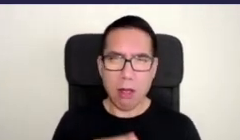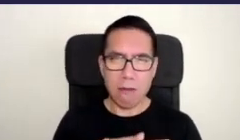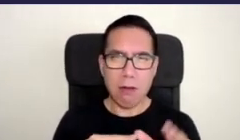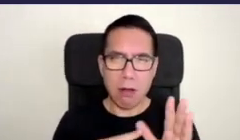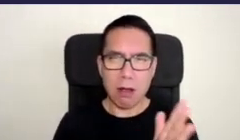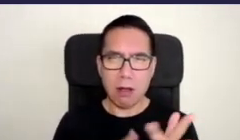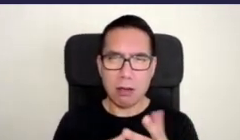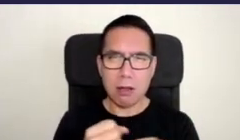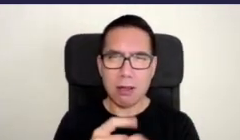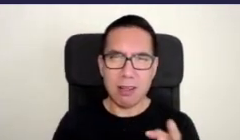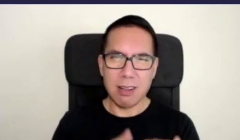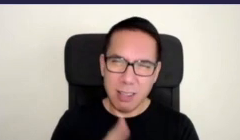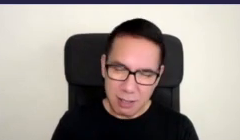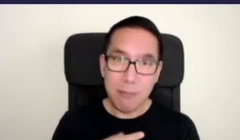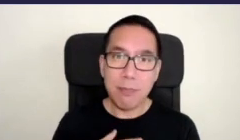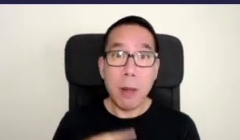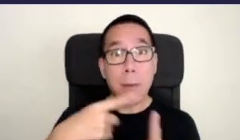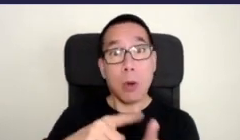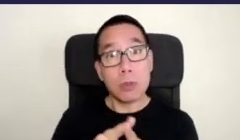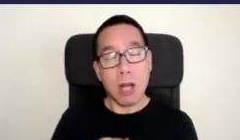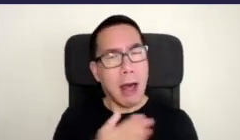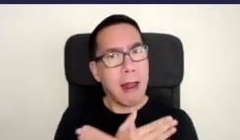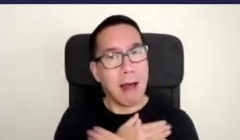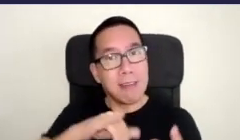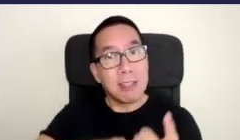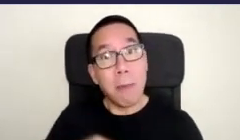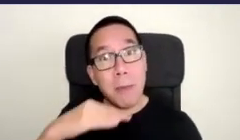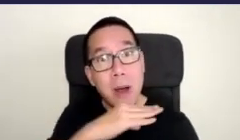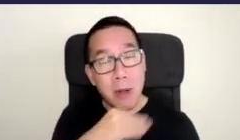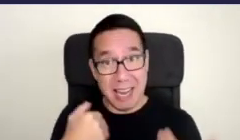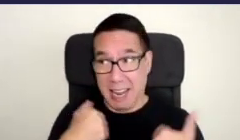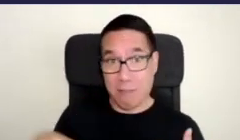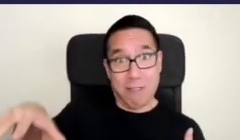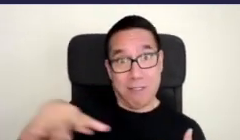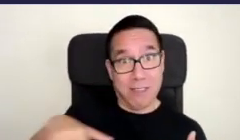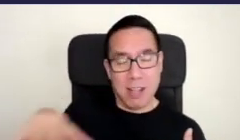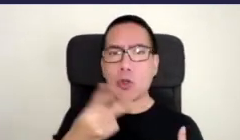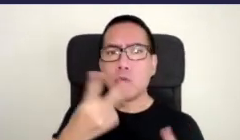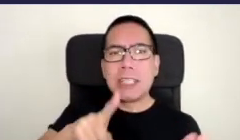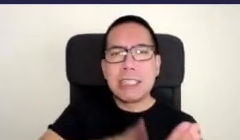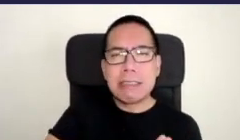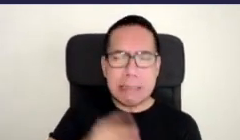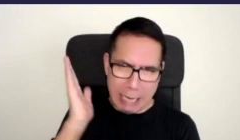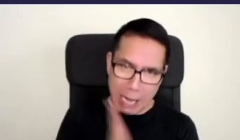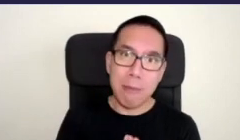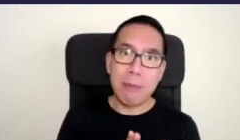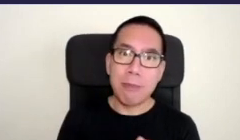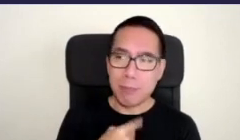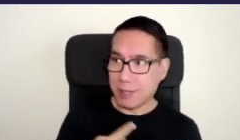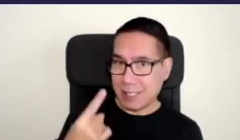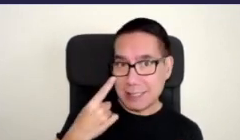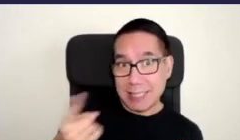I love South Melbourne I love where we live I've been here for 20 years but definitely the asphalt sea around me